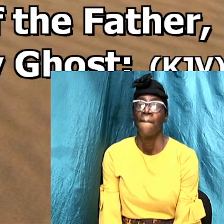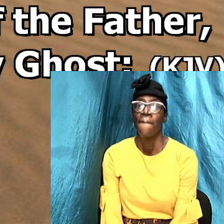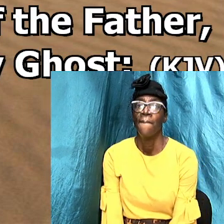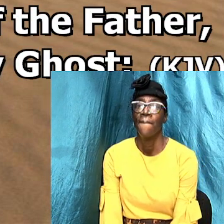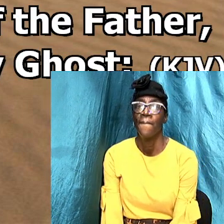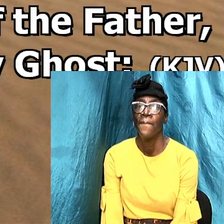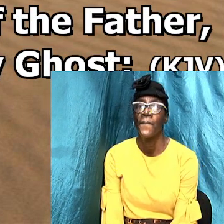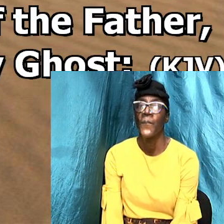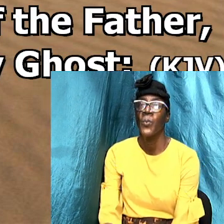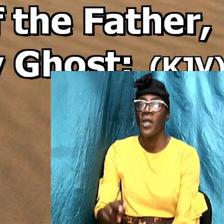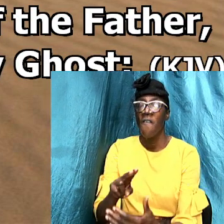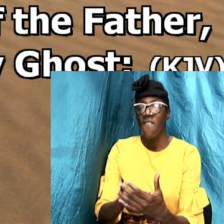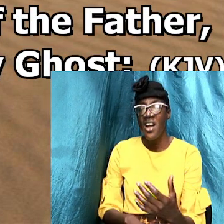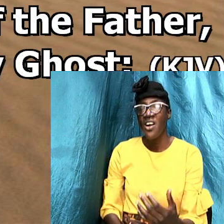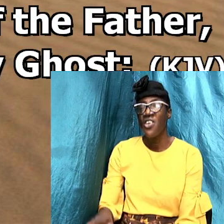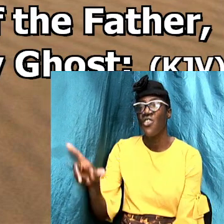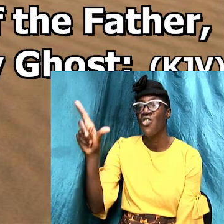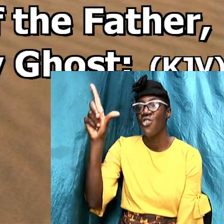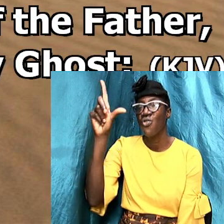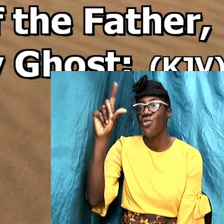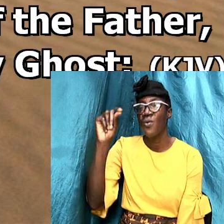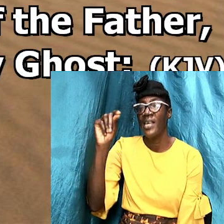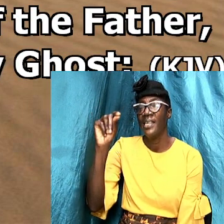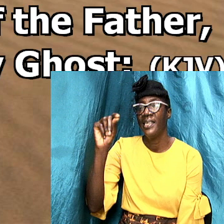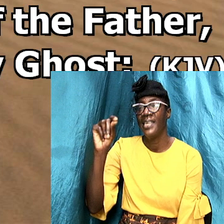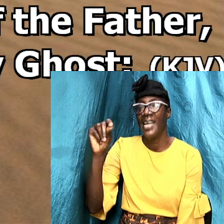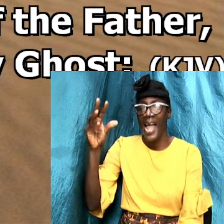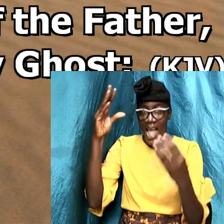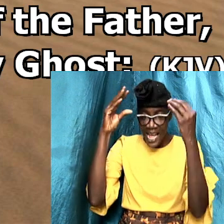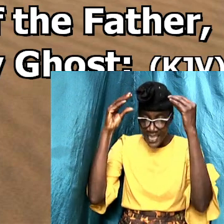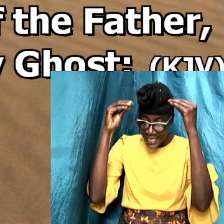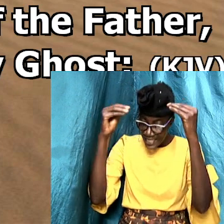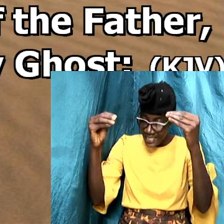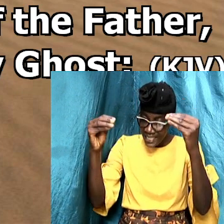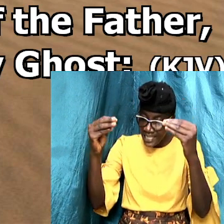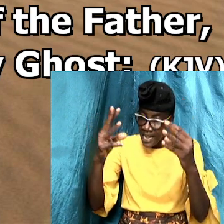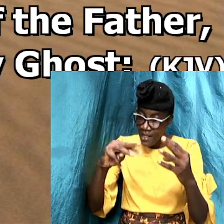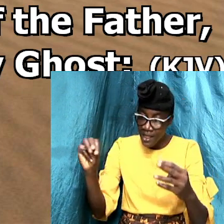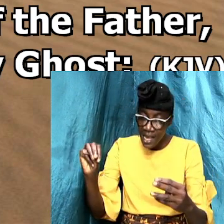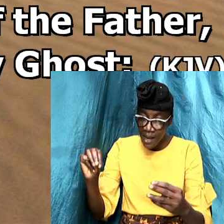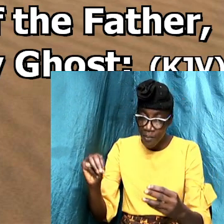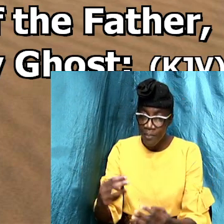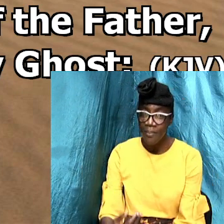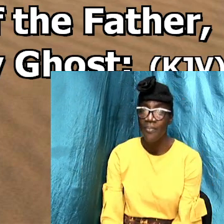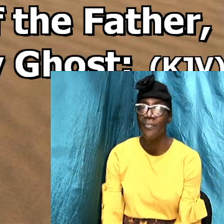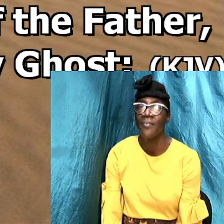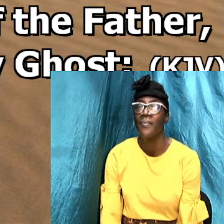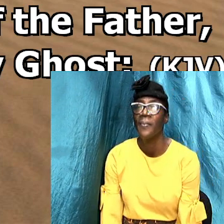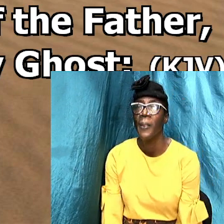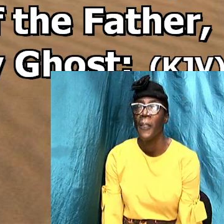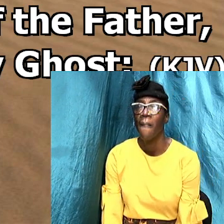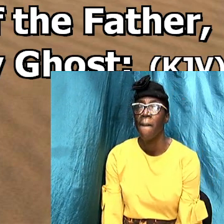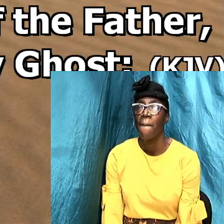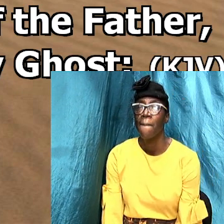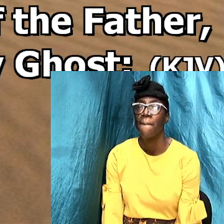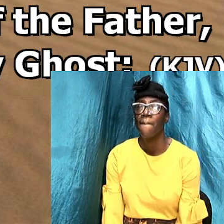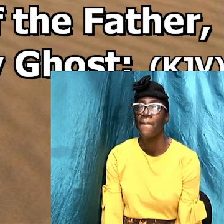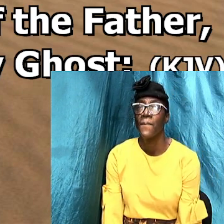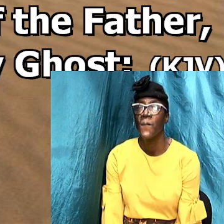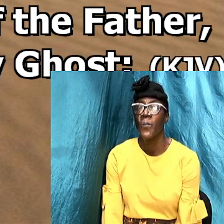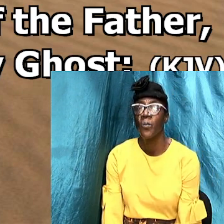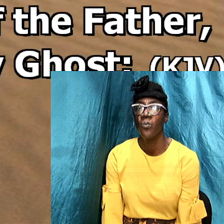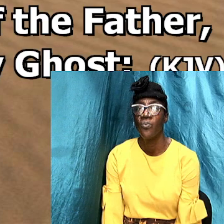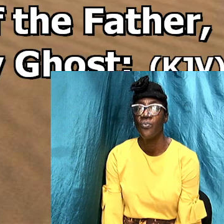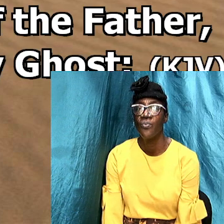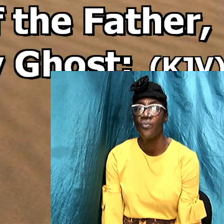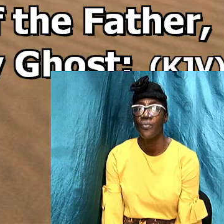and verse 20 it says teaching them a lot of time we quote the scriptures you know but we don't look at the